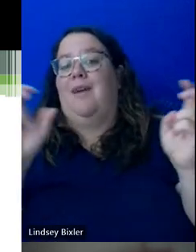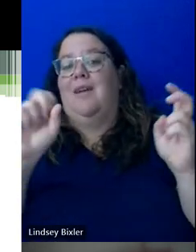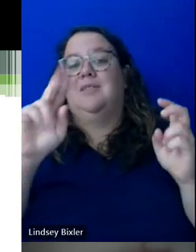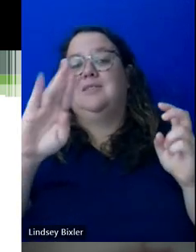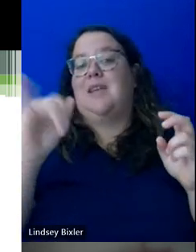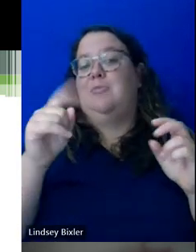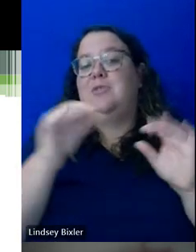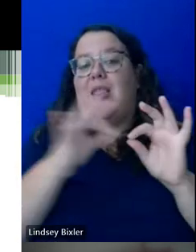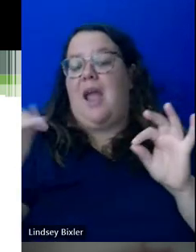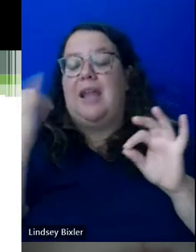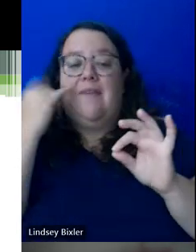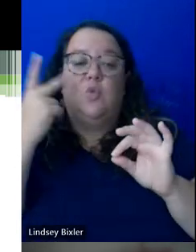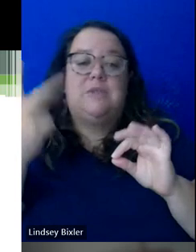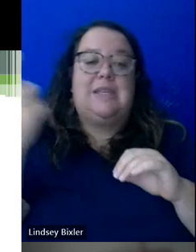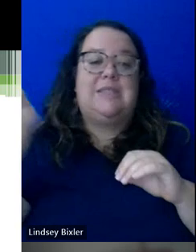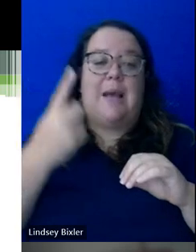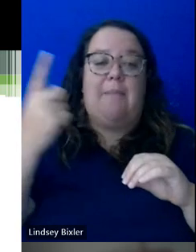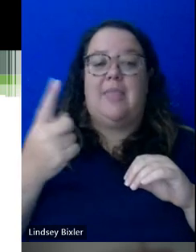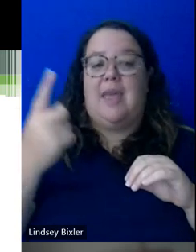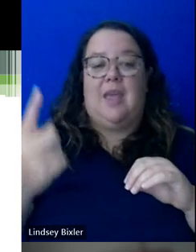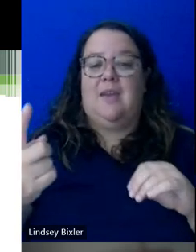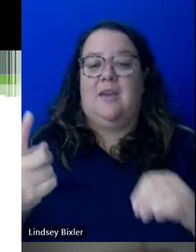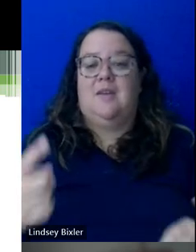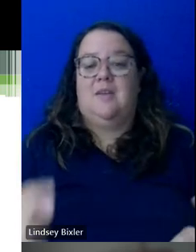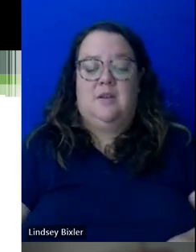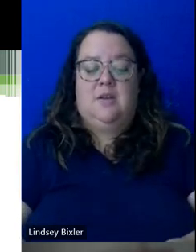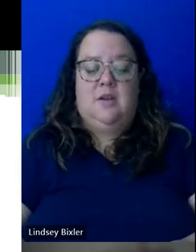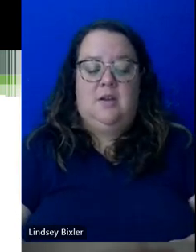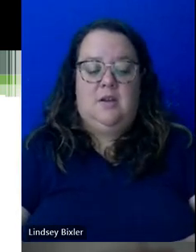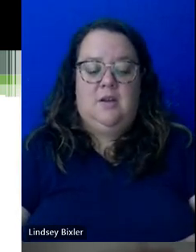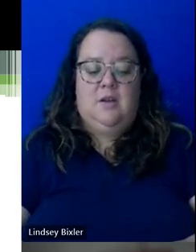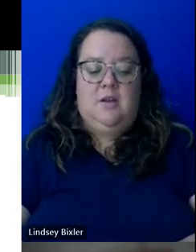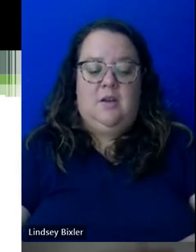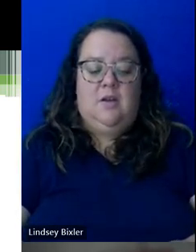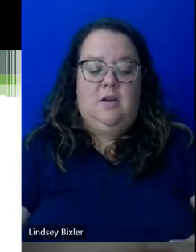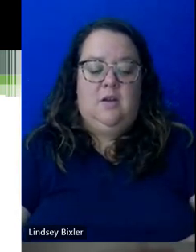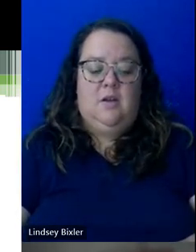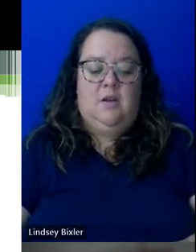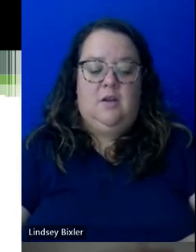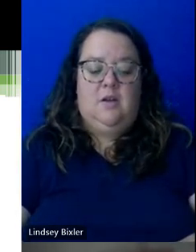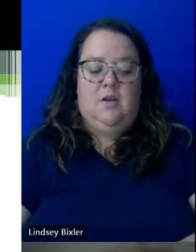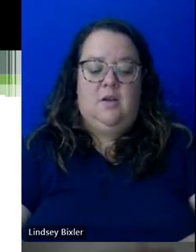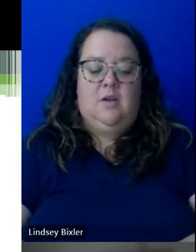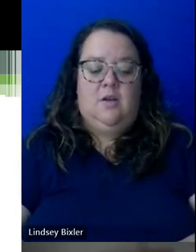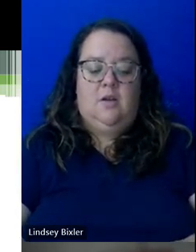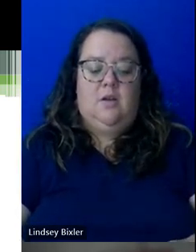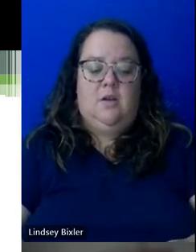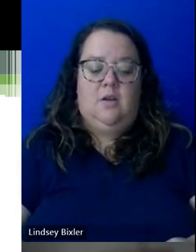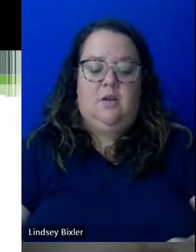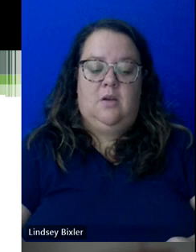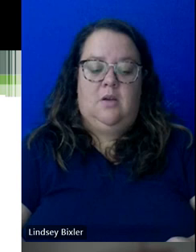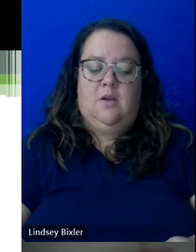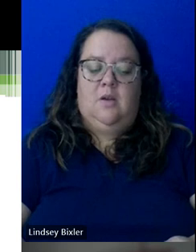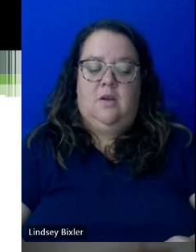if you see something that is, I don't know, I'm just going to say scholarship-related, and you could care less, fine, don't read it, get rid of it.